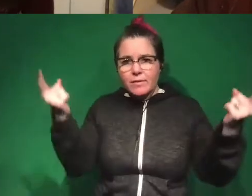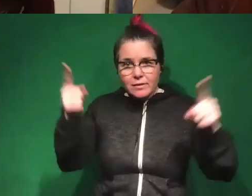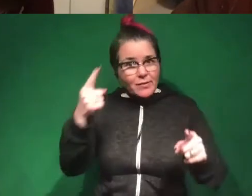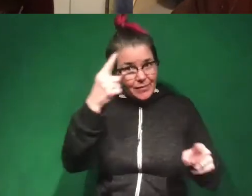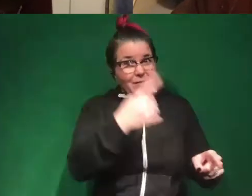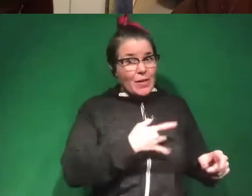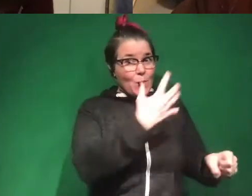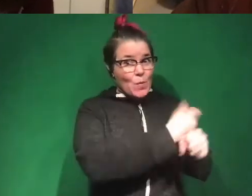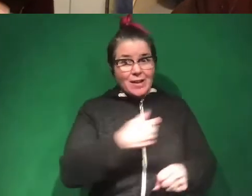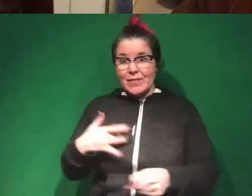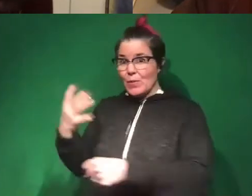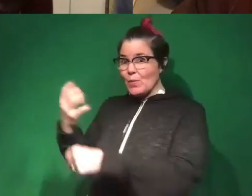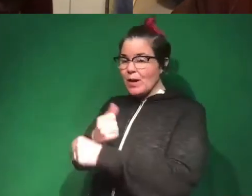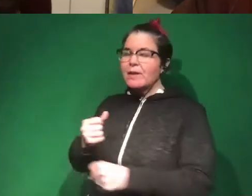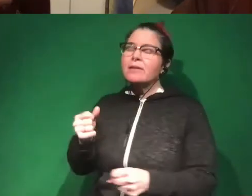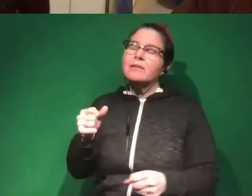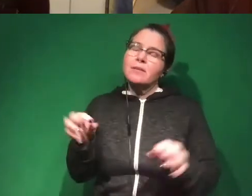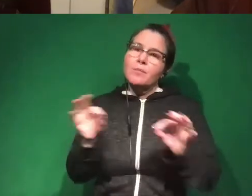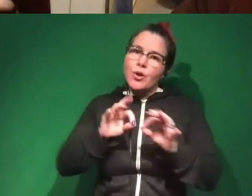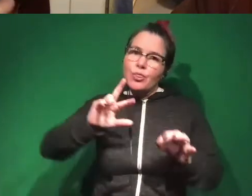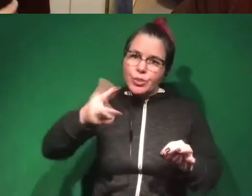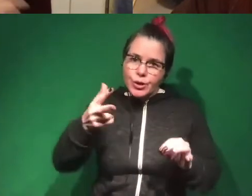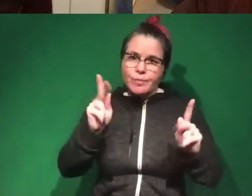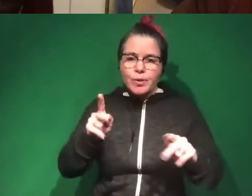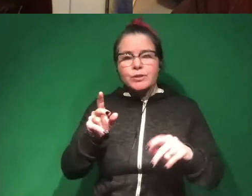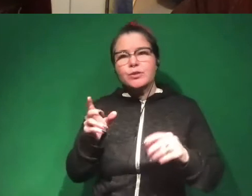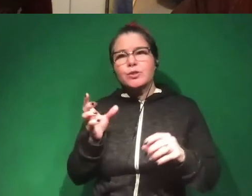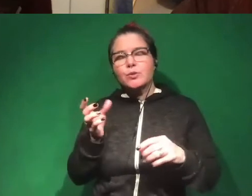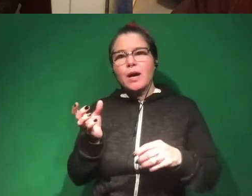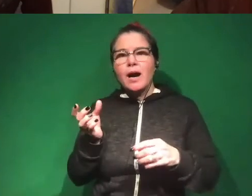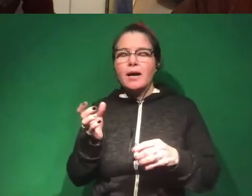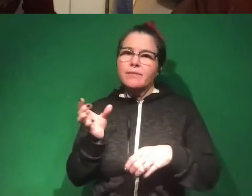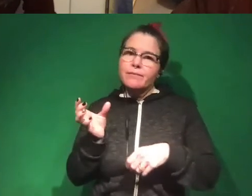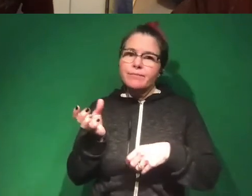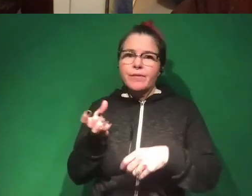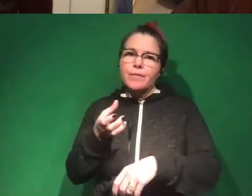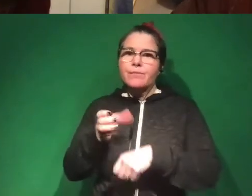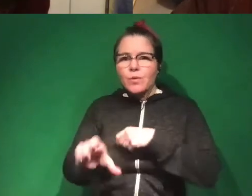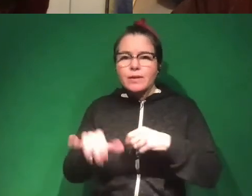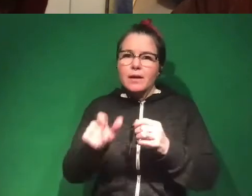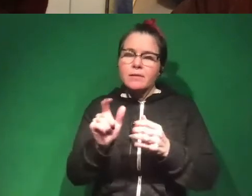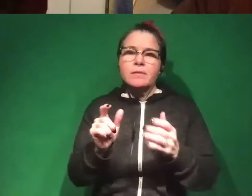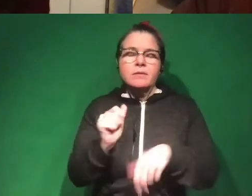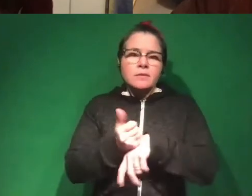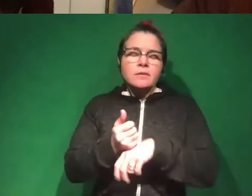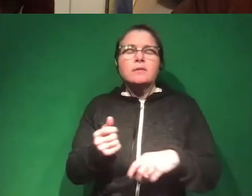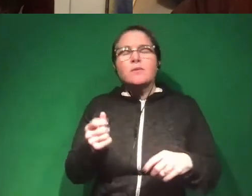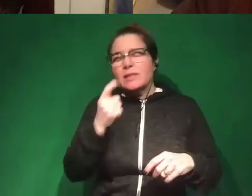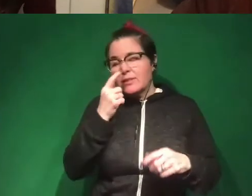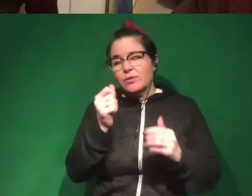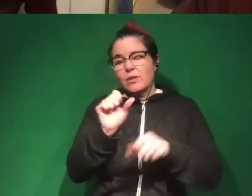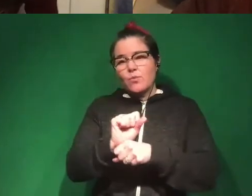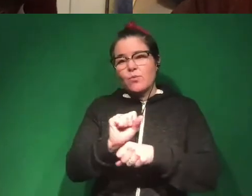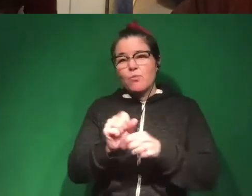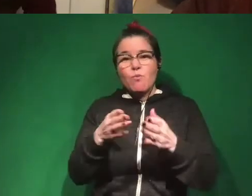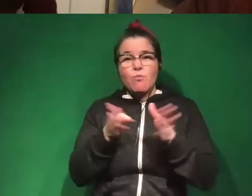and often having a third party enforce it sometimes can work but sometimes can't and all of those things. But there's a lot of interesting work, even more broadly about